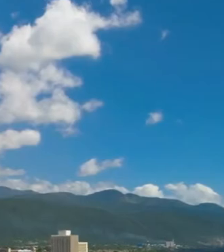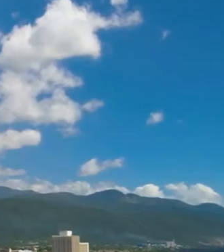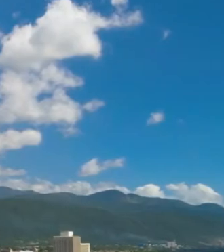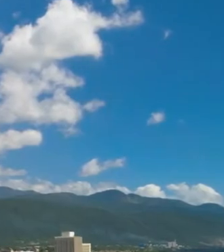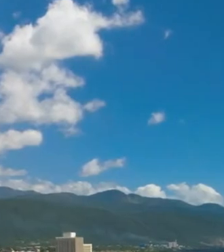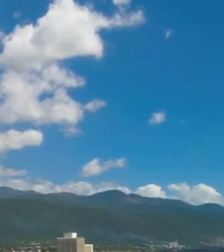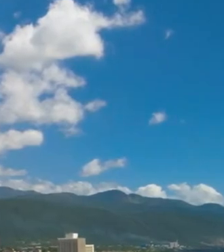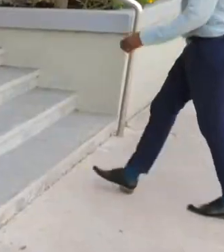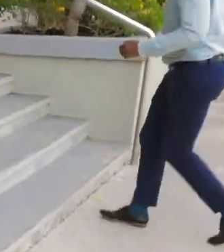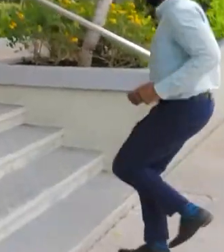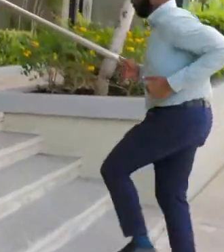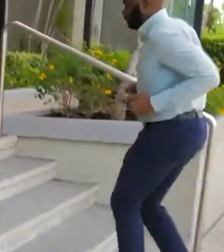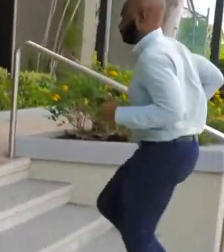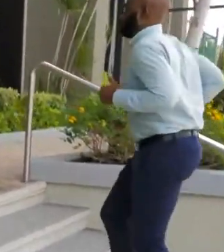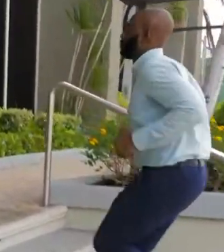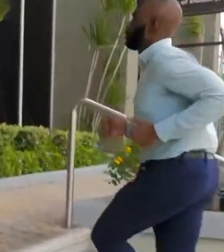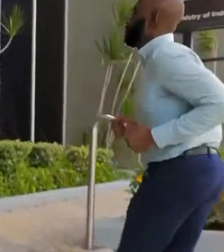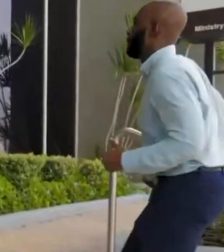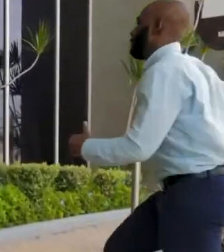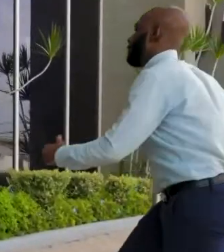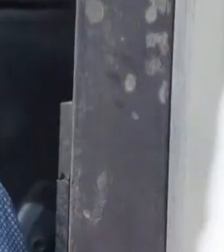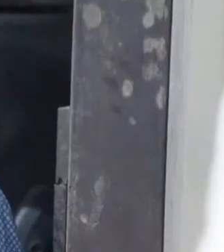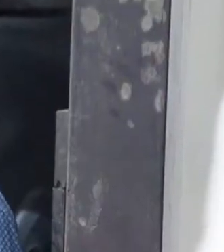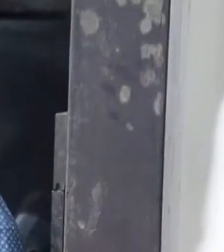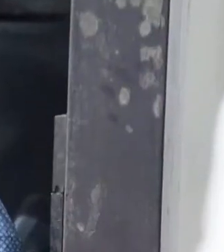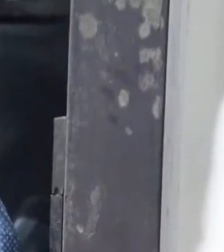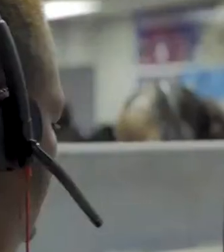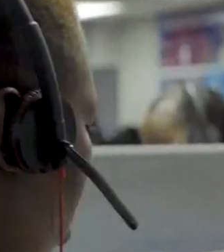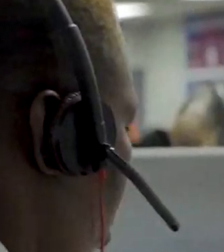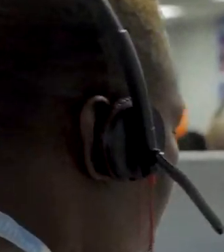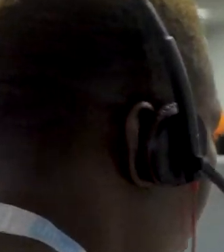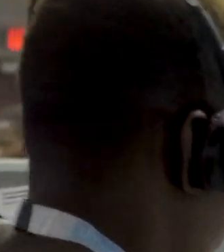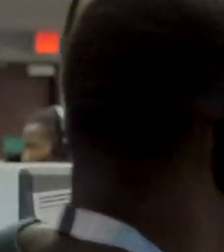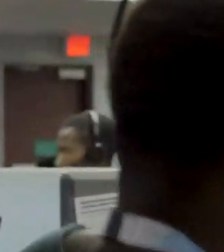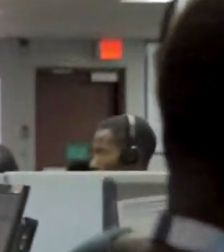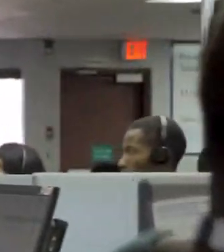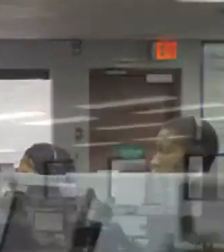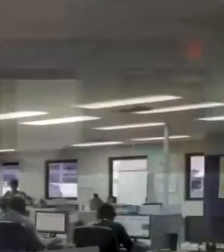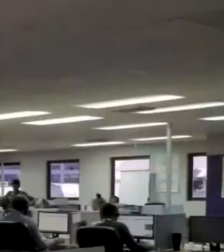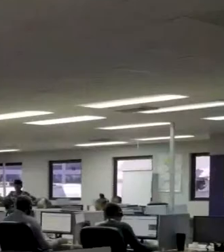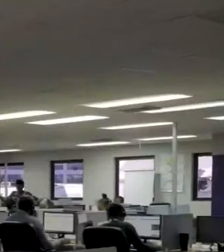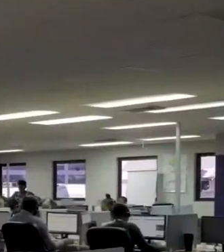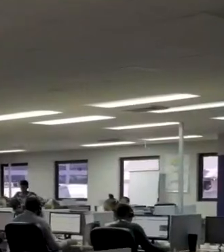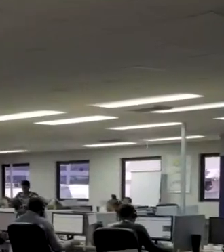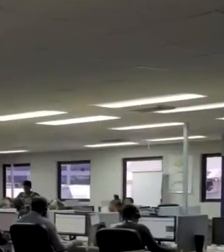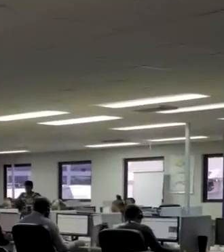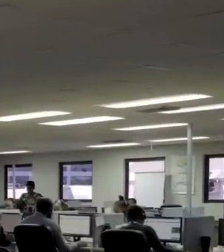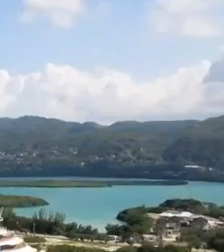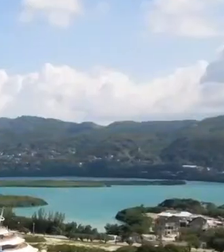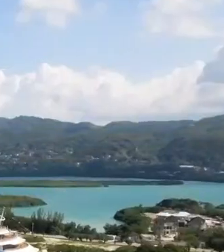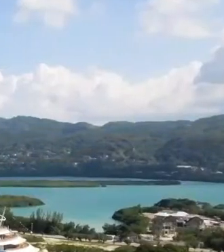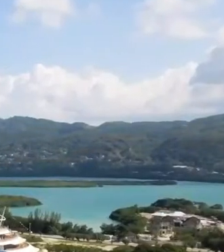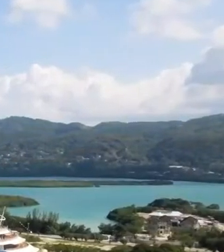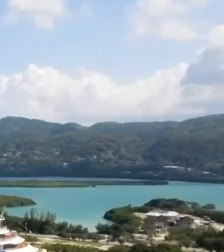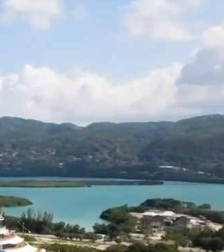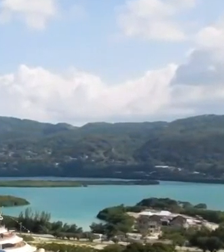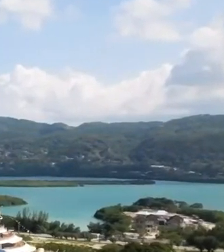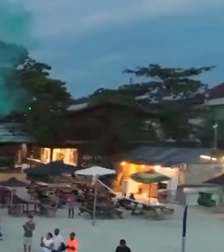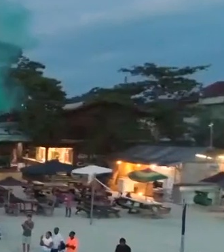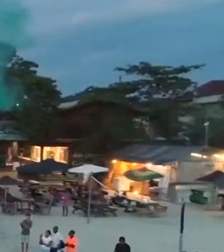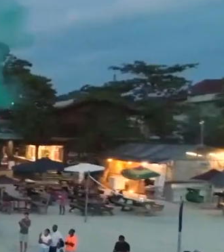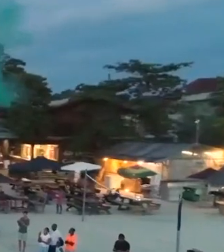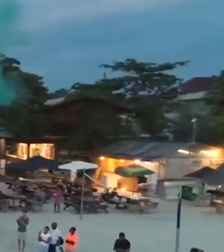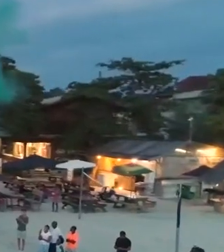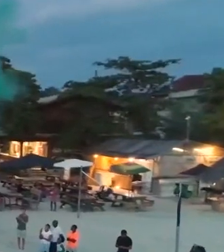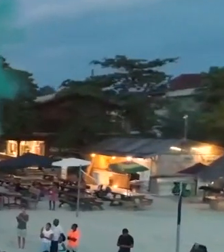Jamaica, home of the resilient, passionate and hardworking. A people and a nation who have achieved and